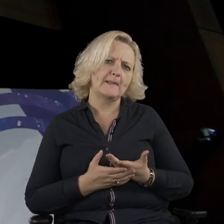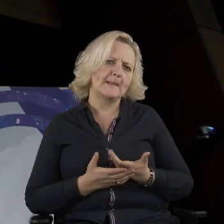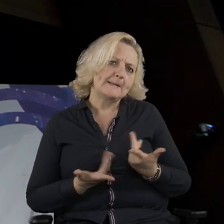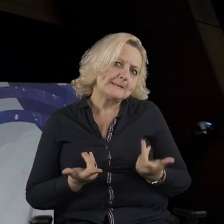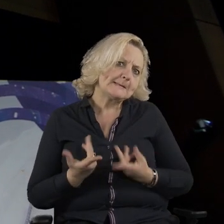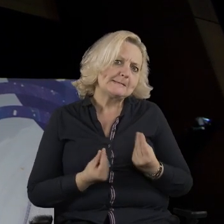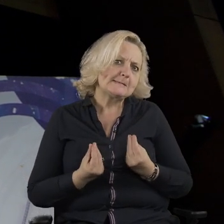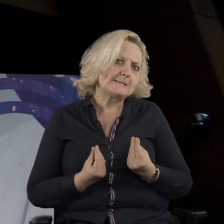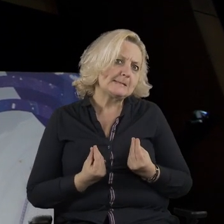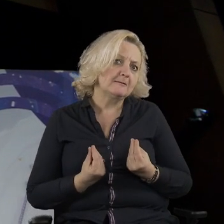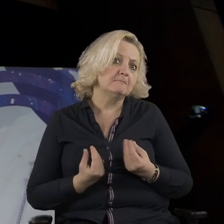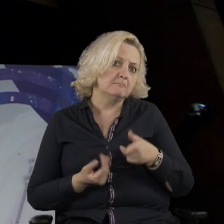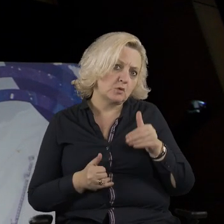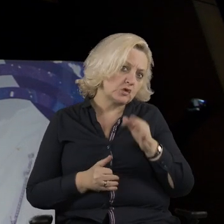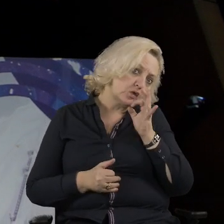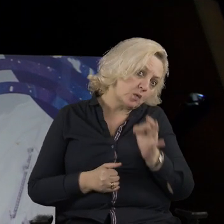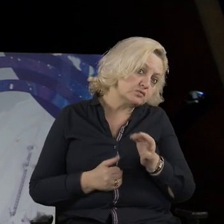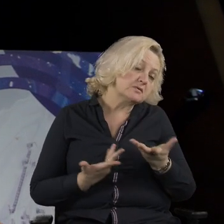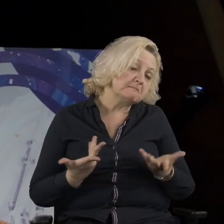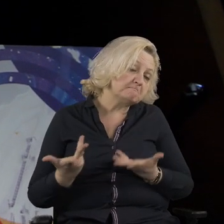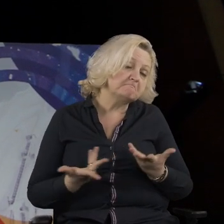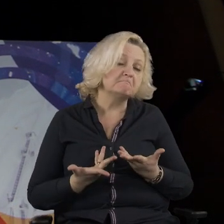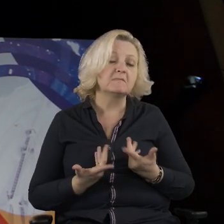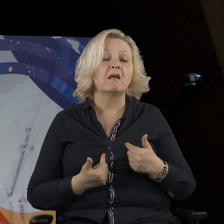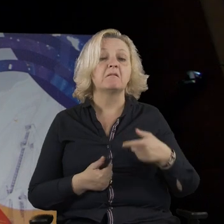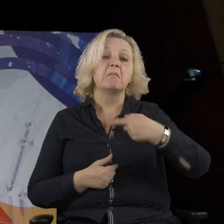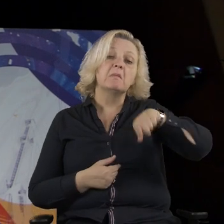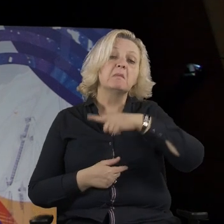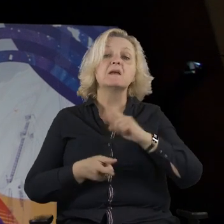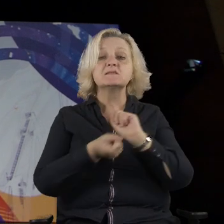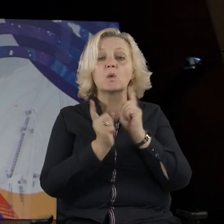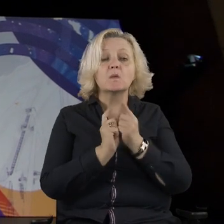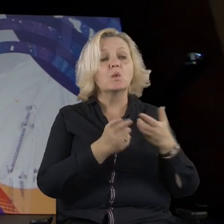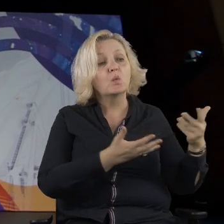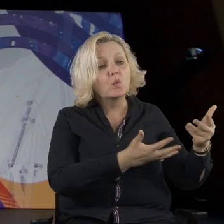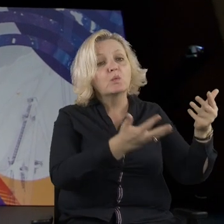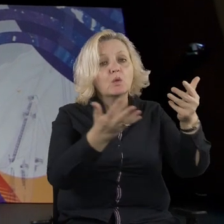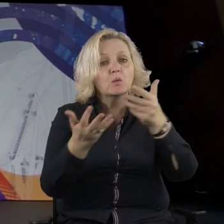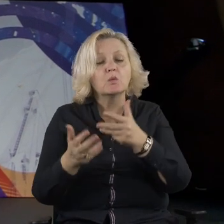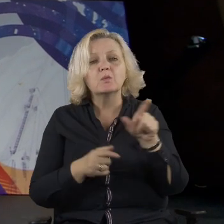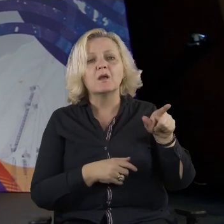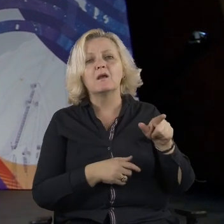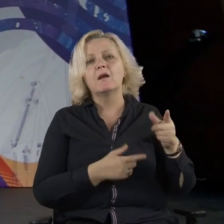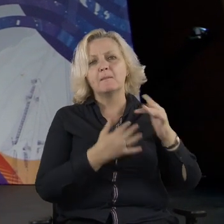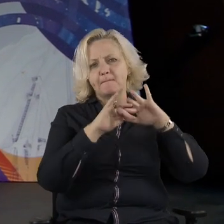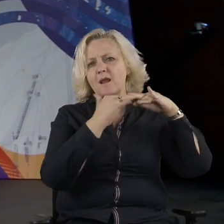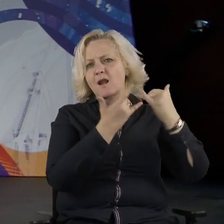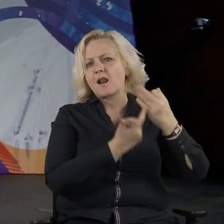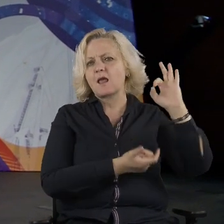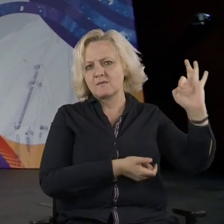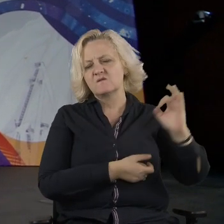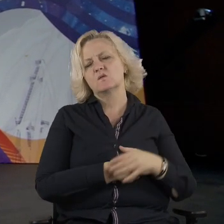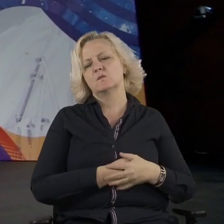following our meetings with the fractions in the parliament, a couple of active politicians, parliamentarians, initiated changes